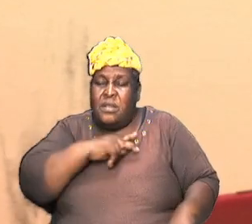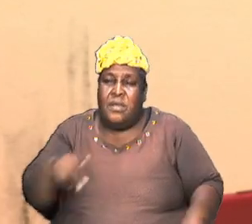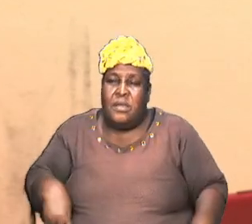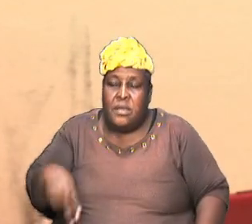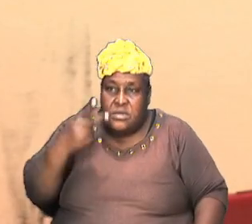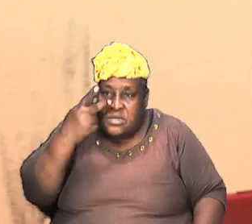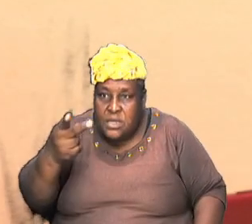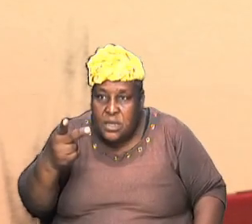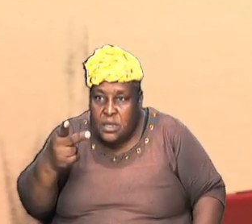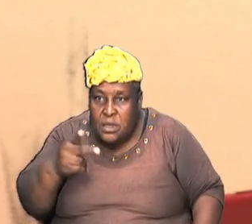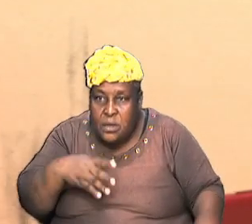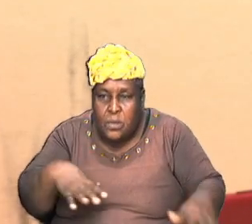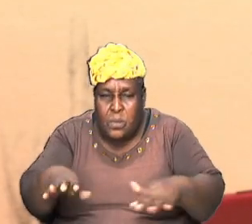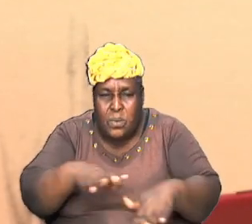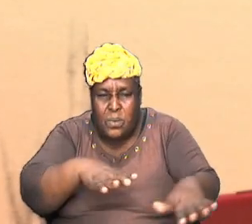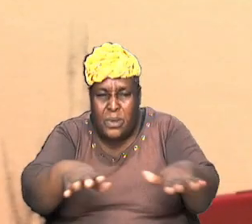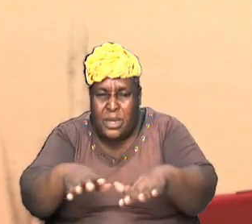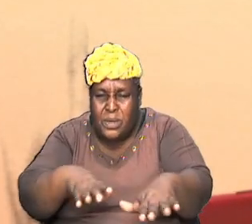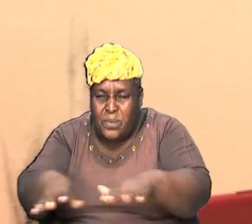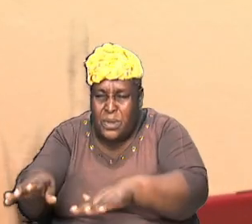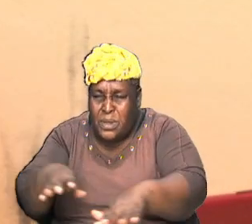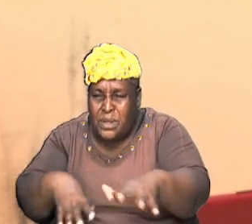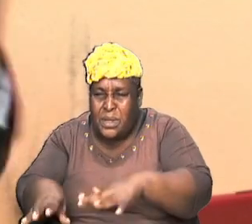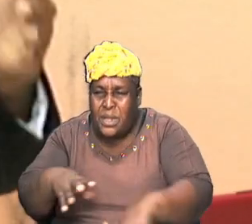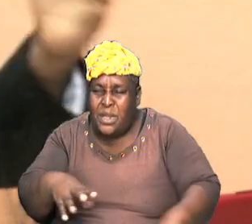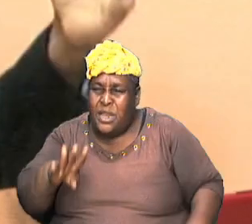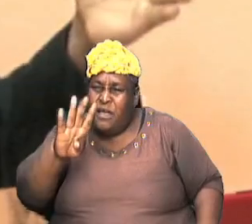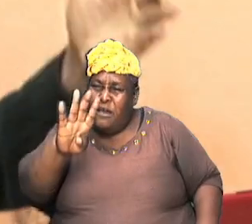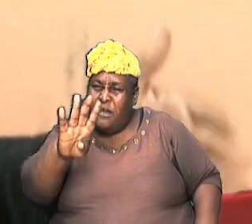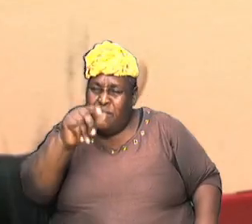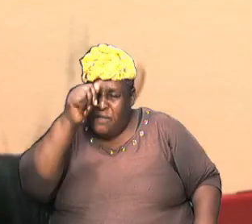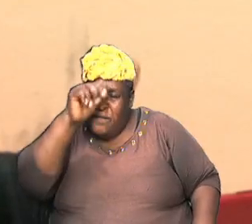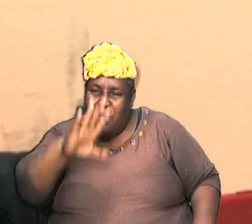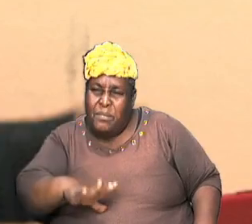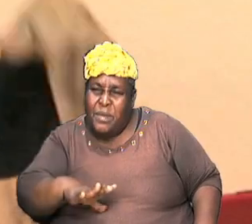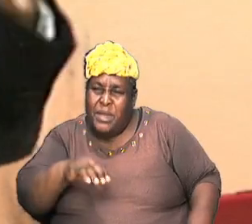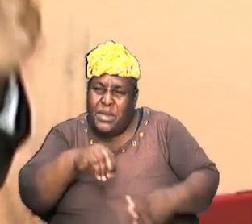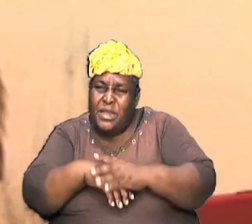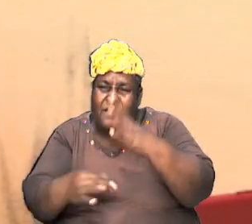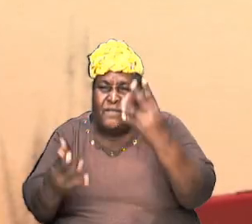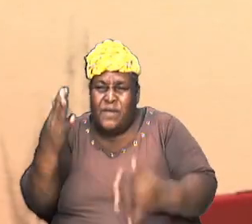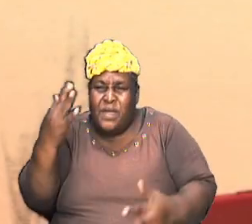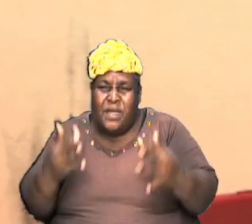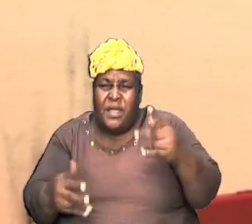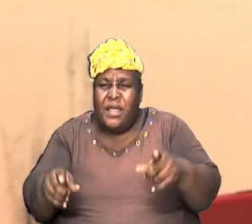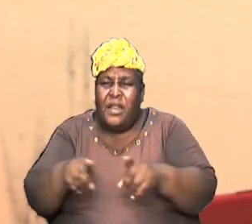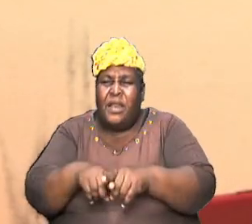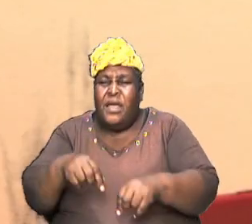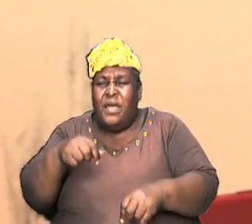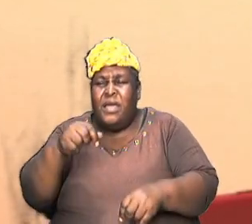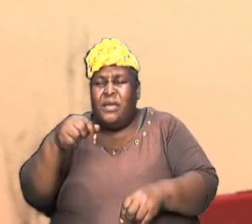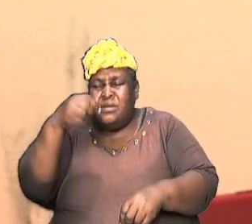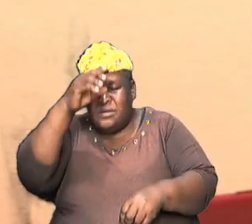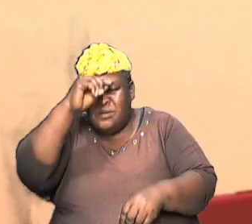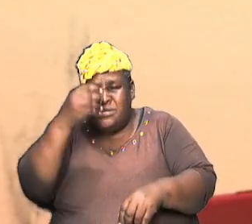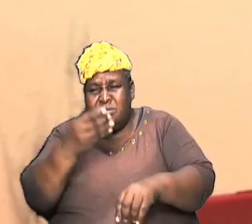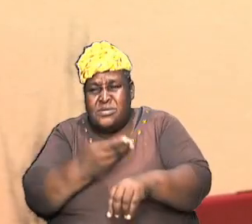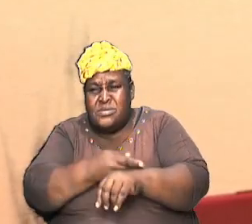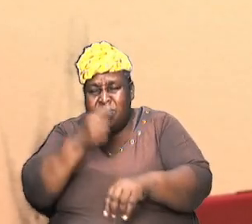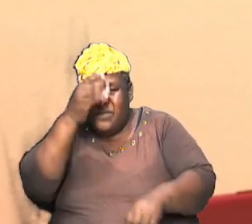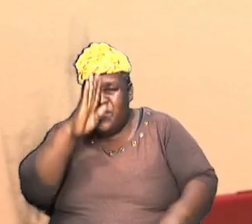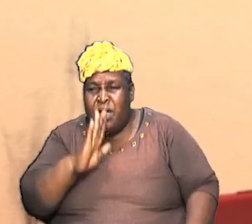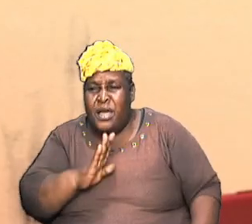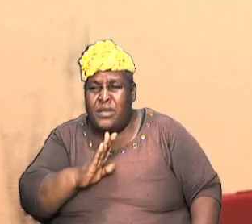them walking up and down and of course a fort man was in there and the fort was likened to the son of God